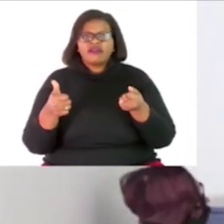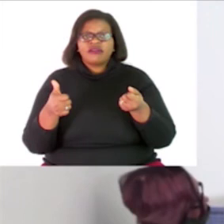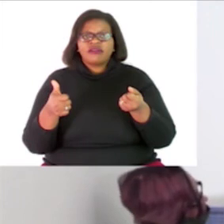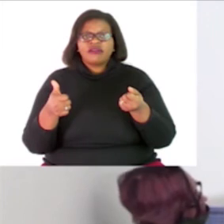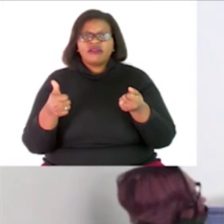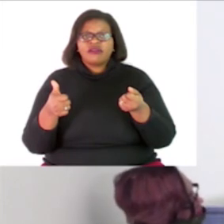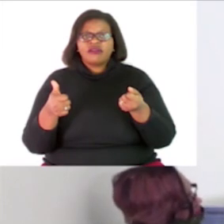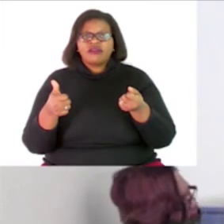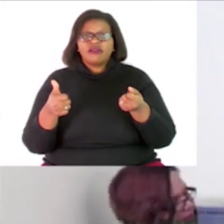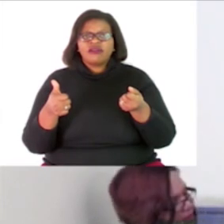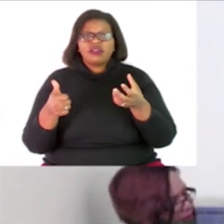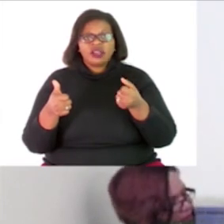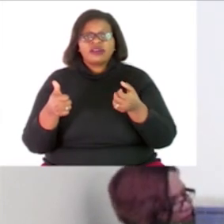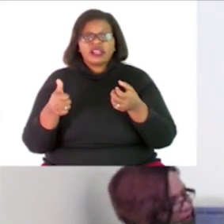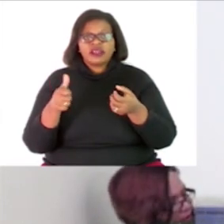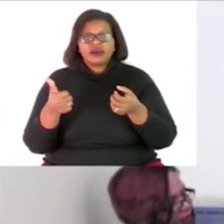you find another one